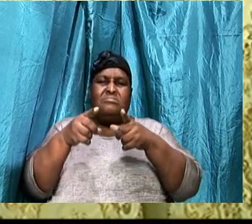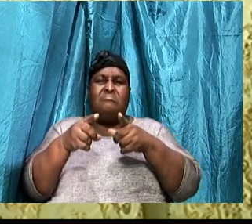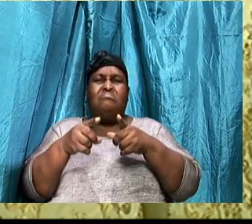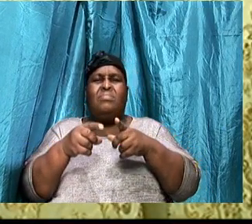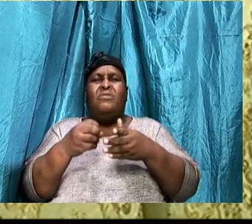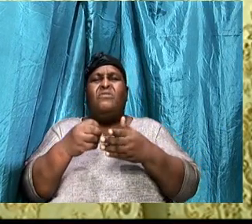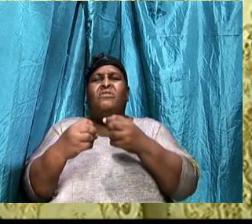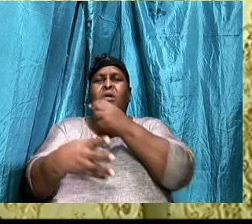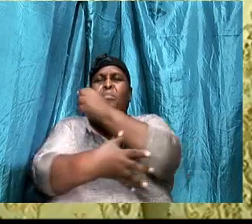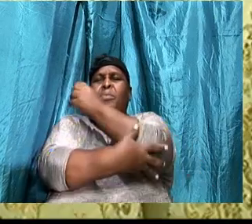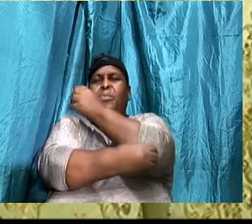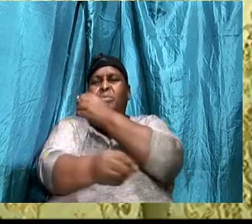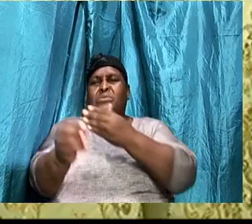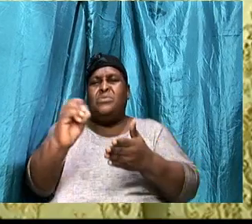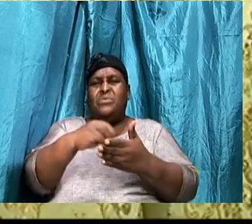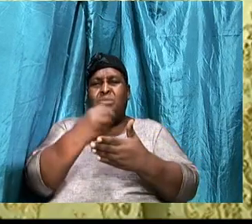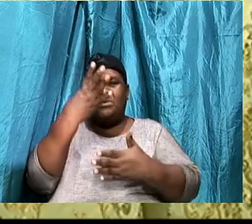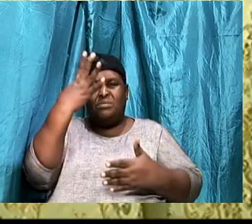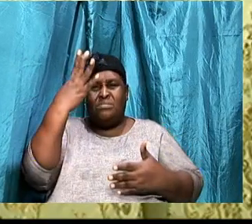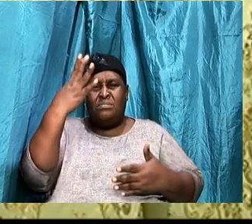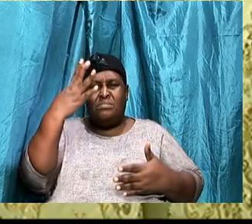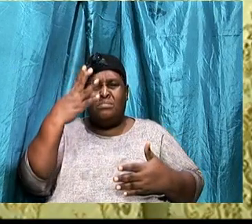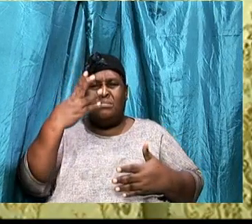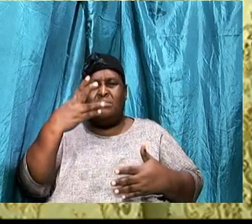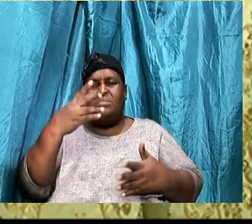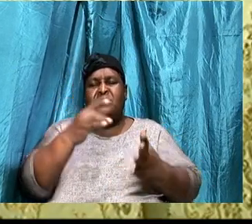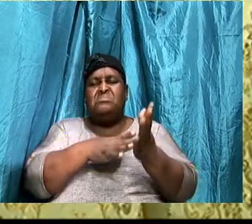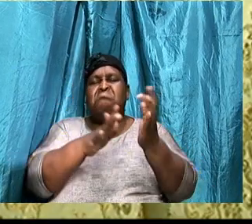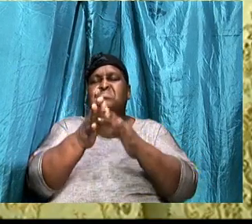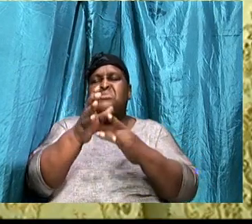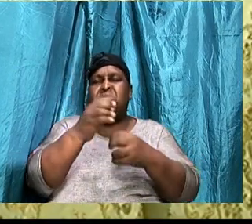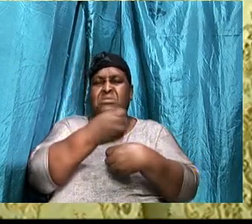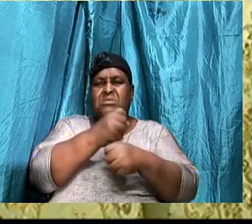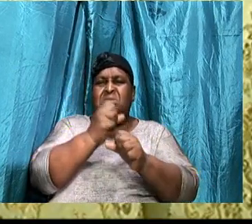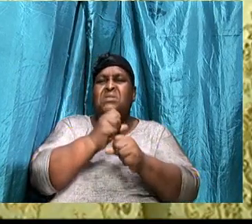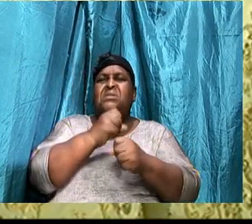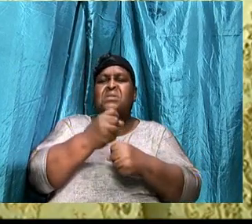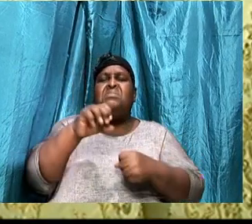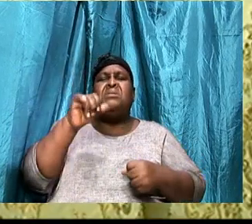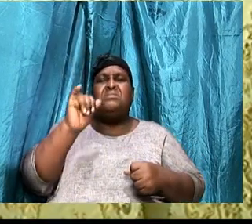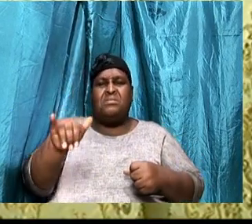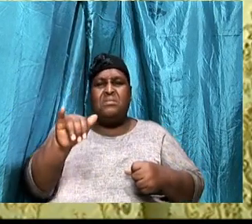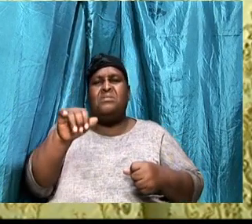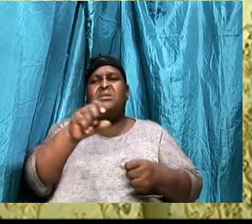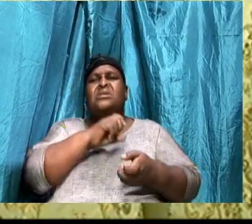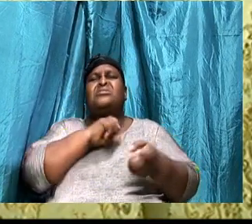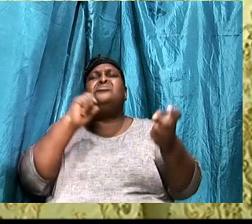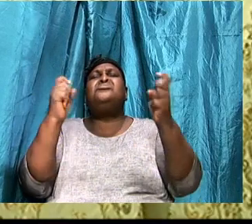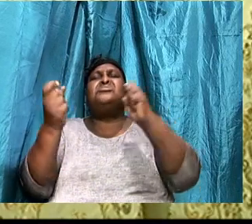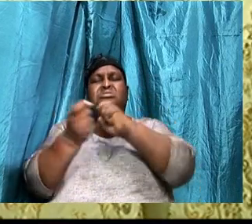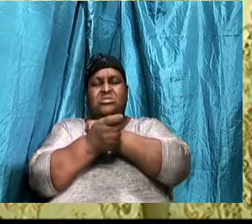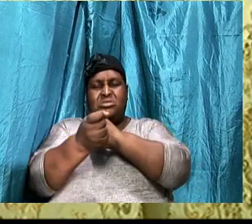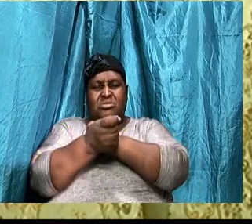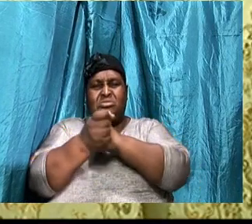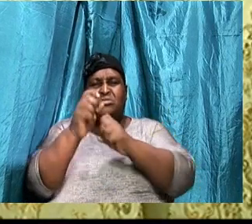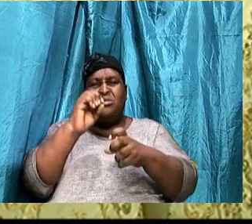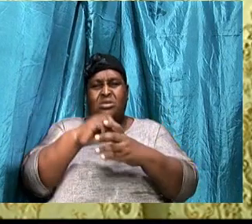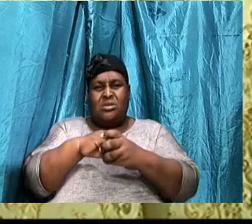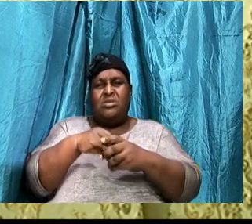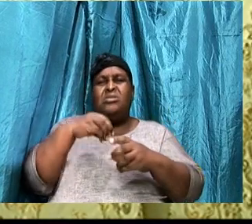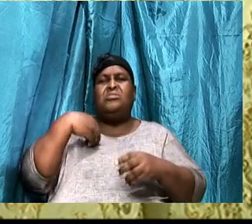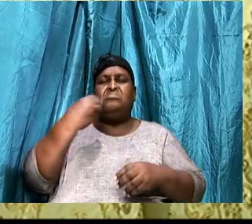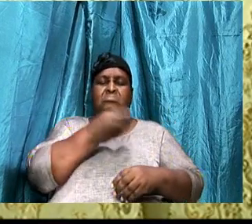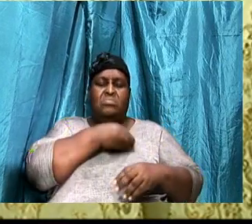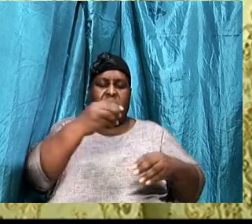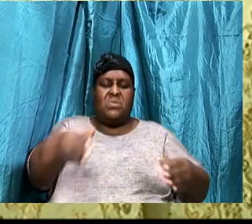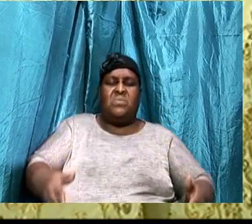Christ has made a change. The accepting of Christ in our life should make a